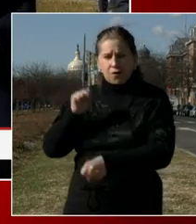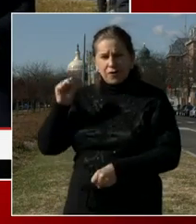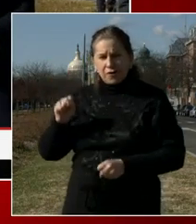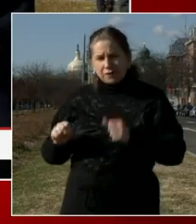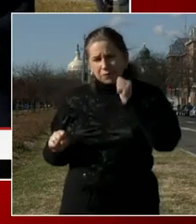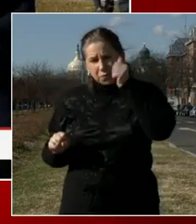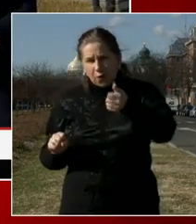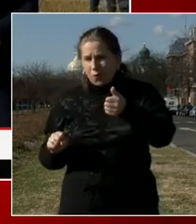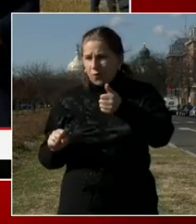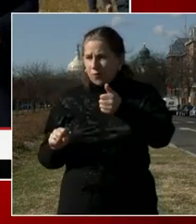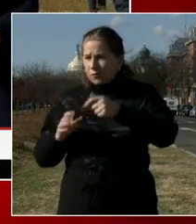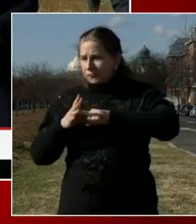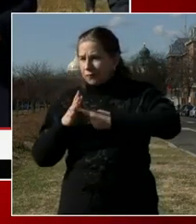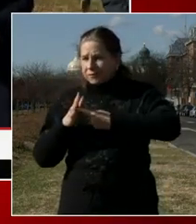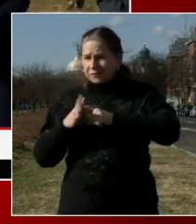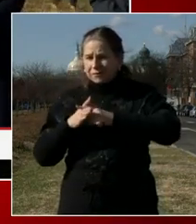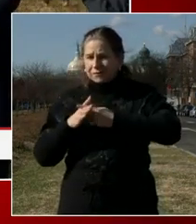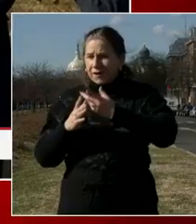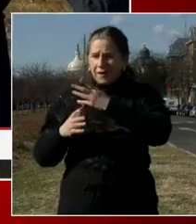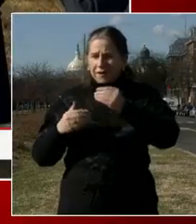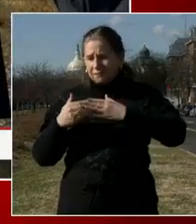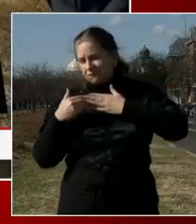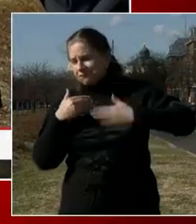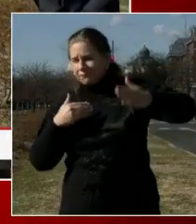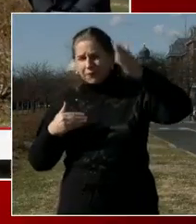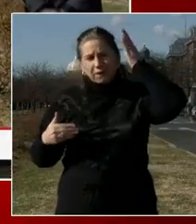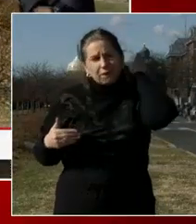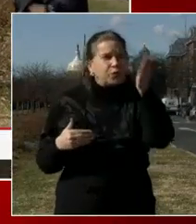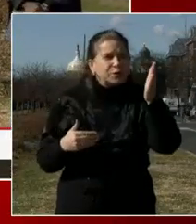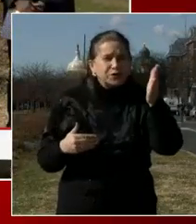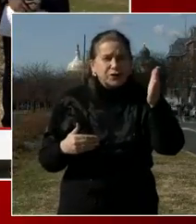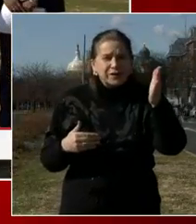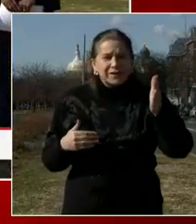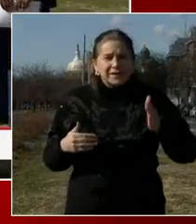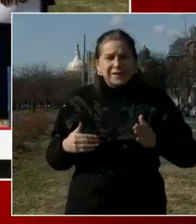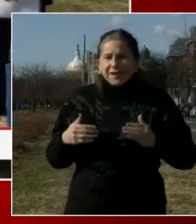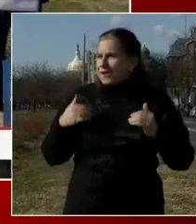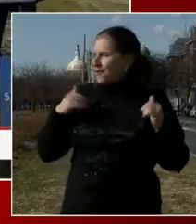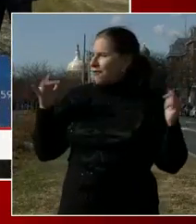proud of what's going to take place and proud of the way that our city is really pulling together. Thank you.